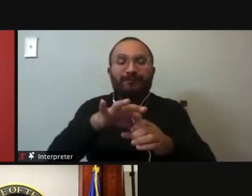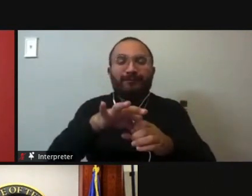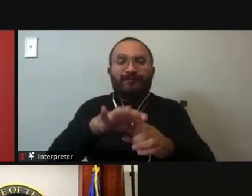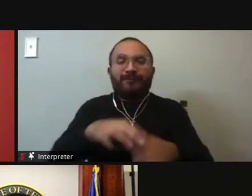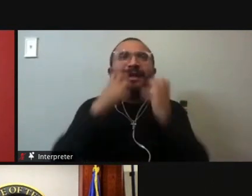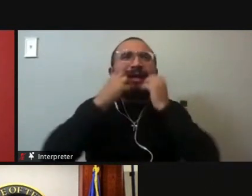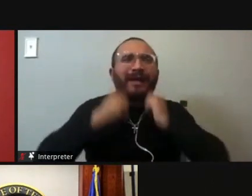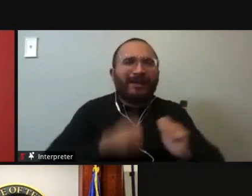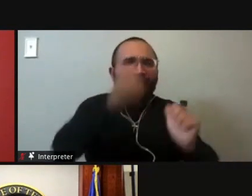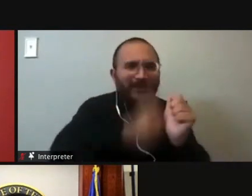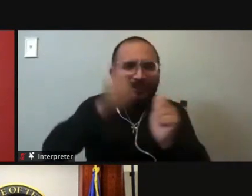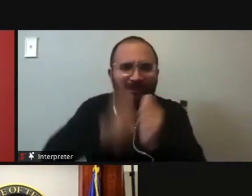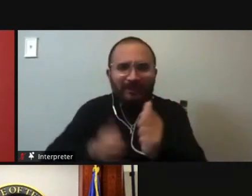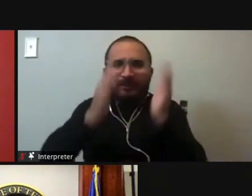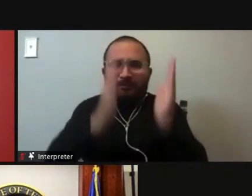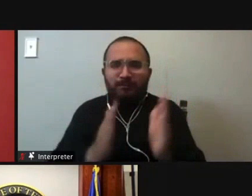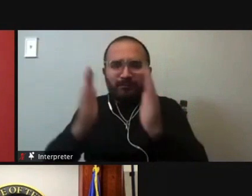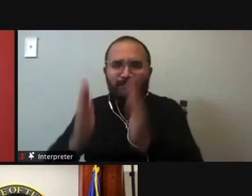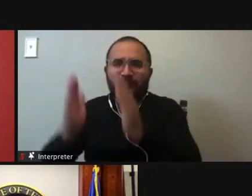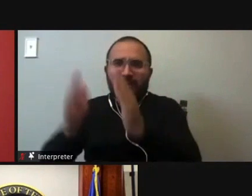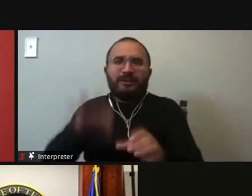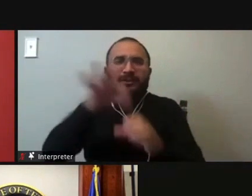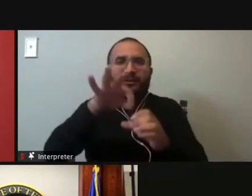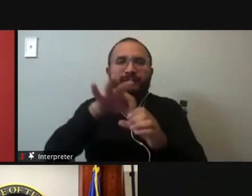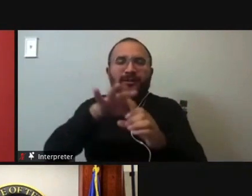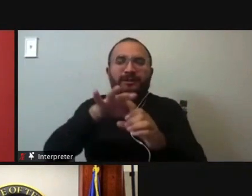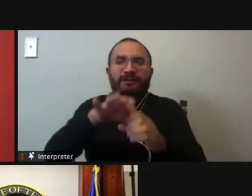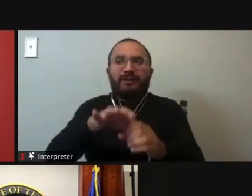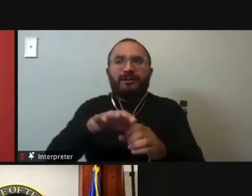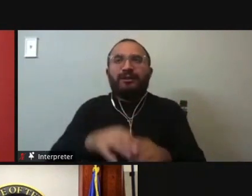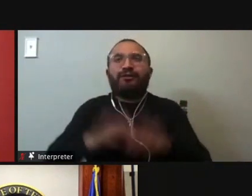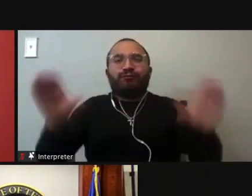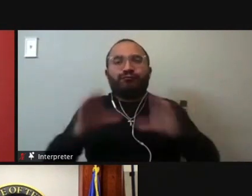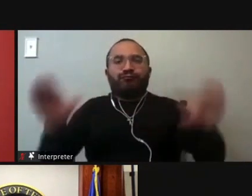single person on the ballot and they're going to show up this time. They're already doing it.